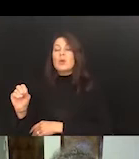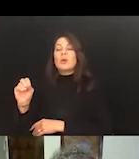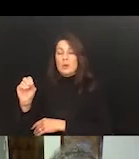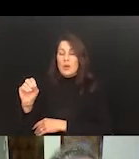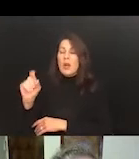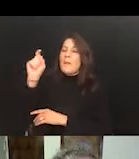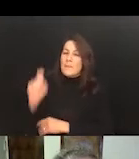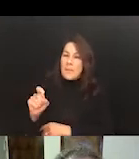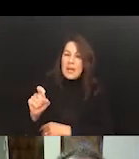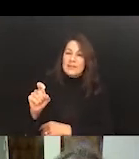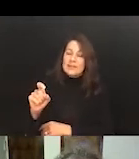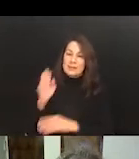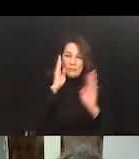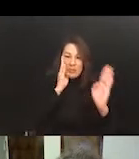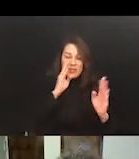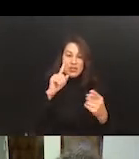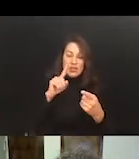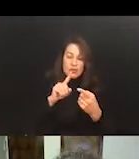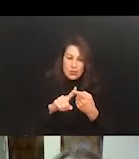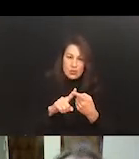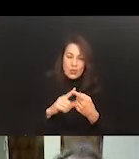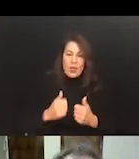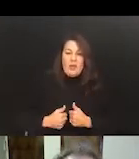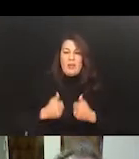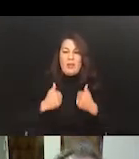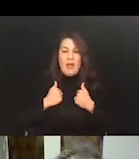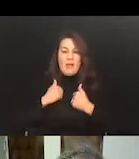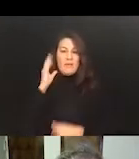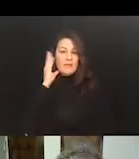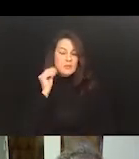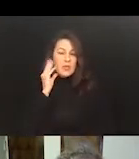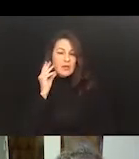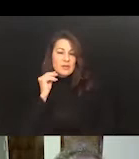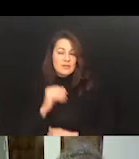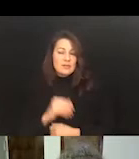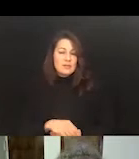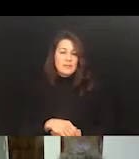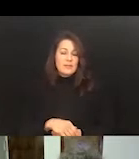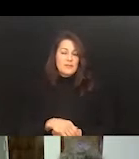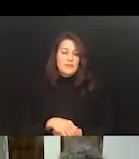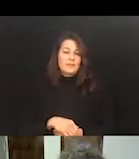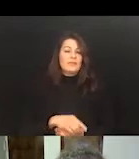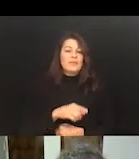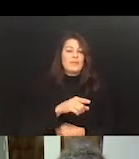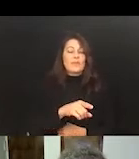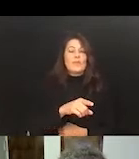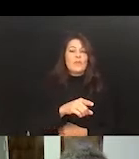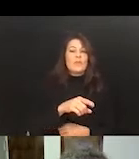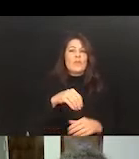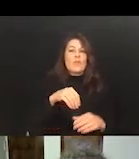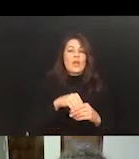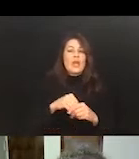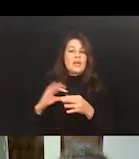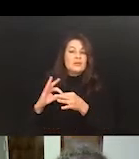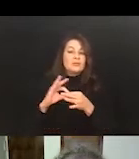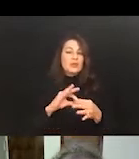experience as a body of knowledge, just as much as it is about the lived experience in terms of